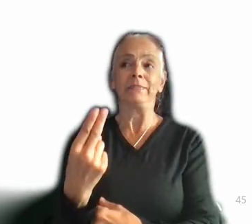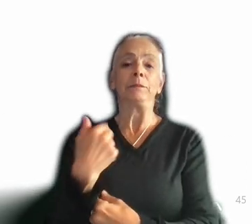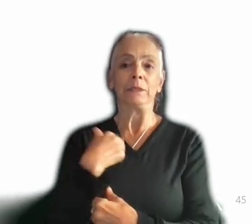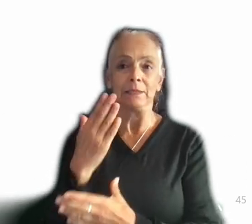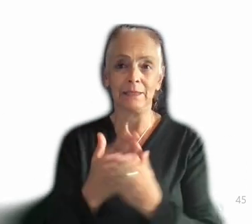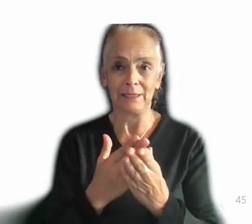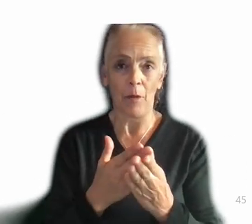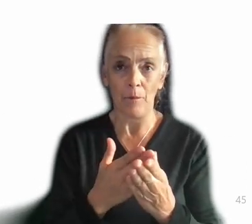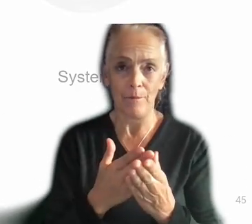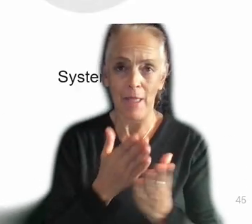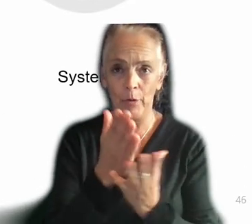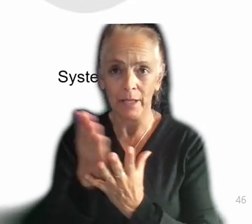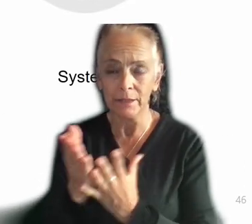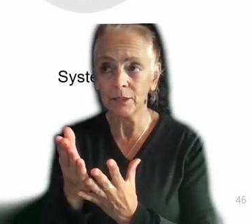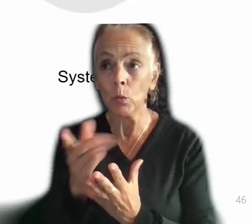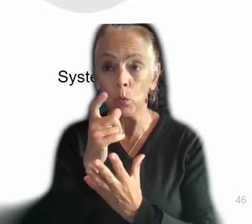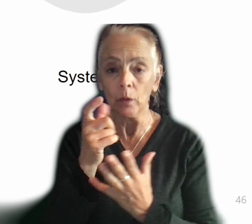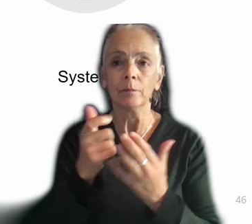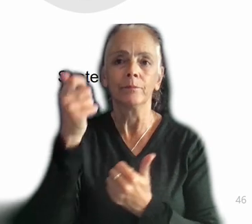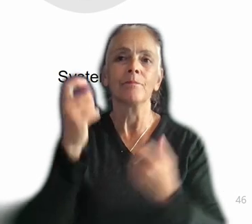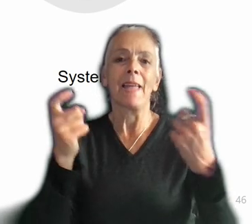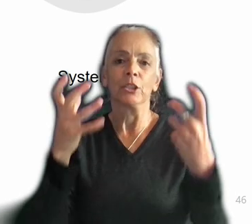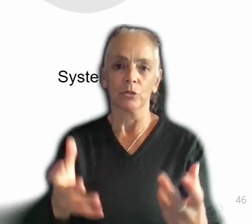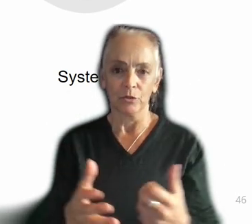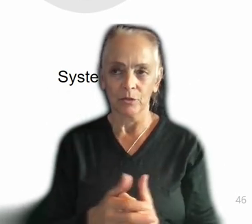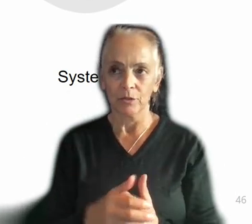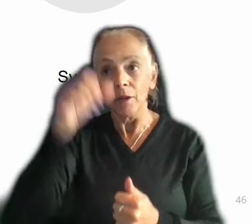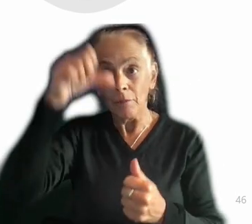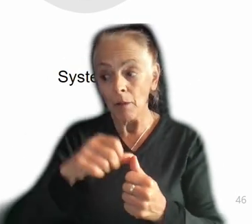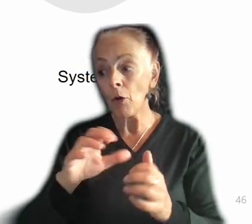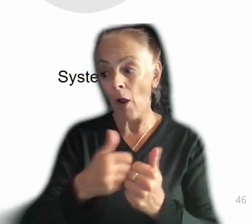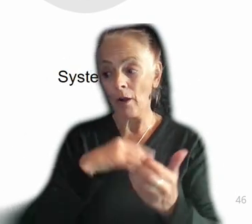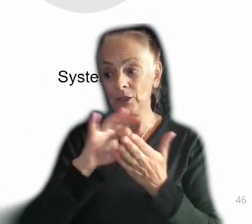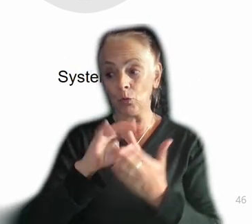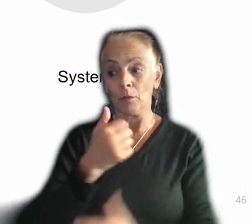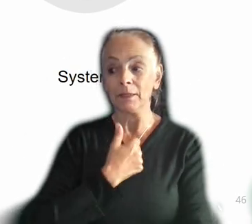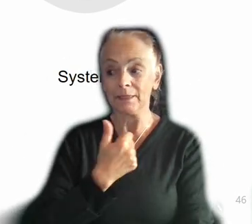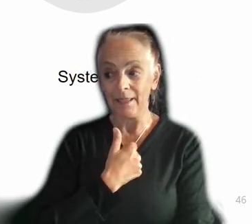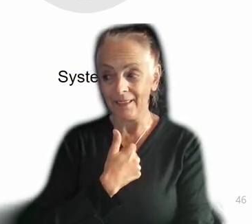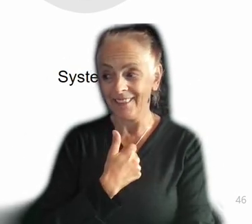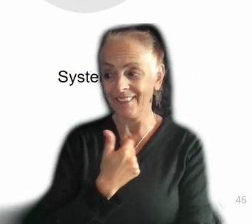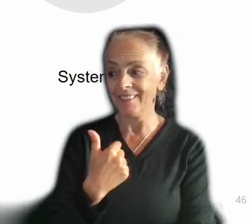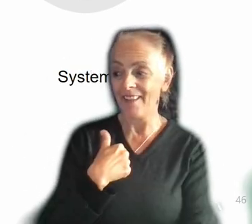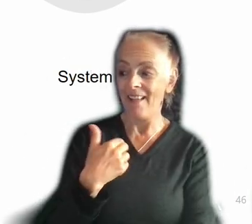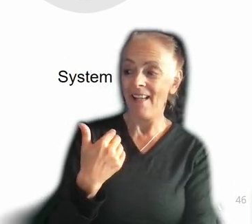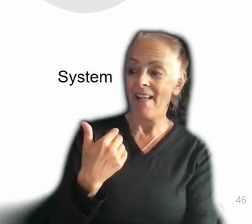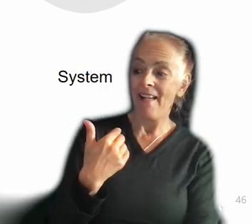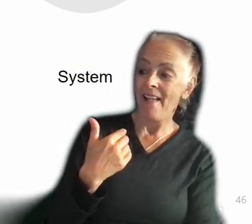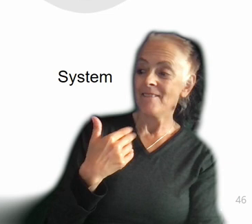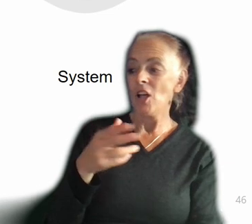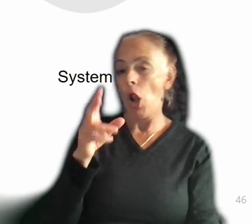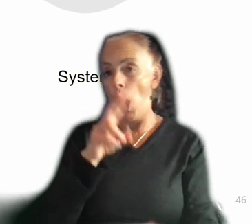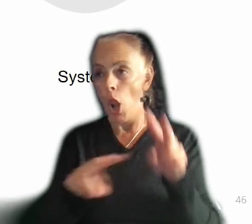So if you remember, this is how I scored myself. I have looked at the managers around me and